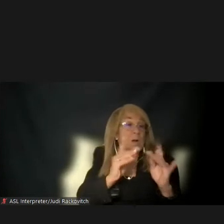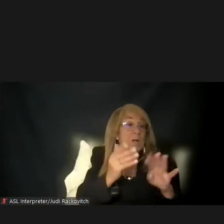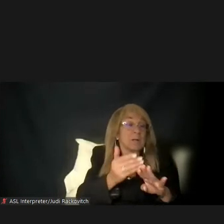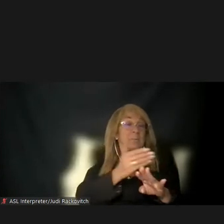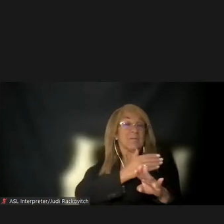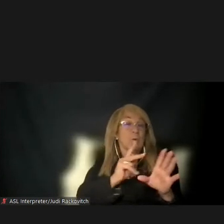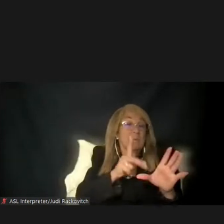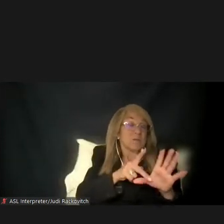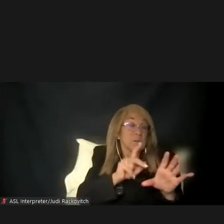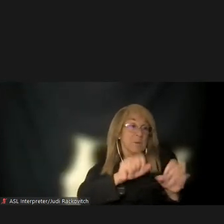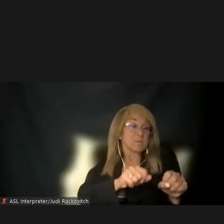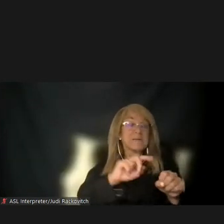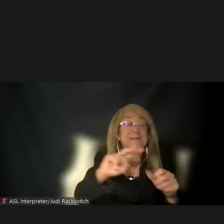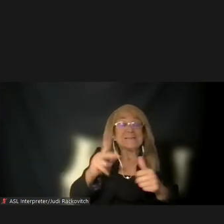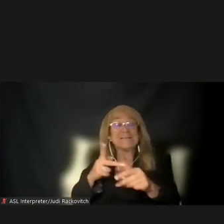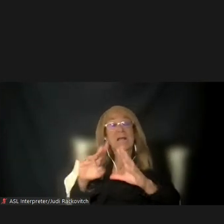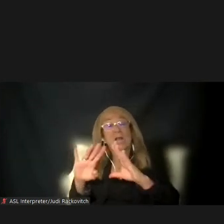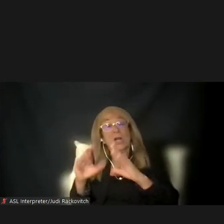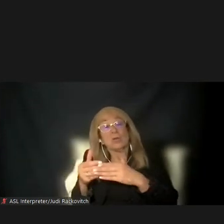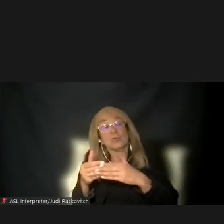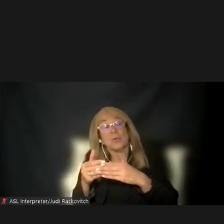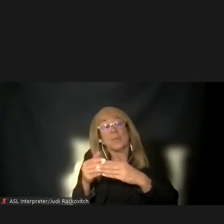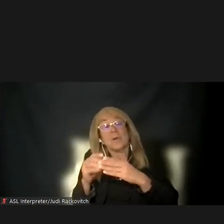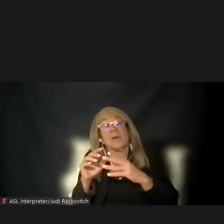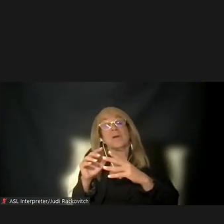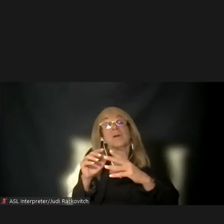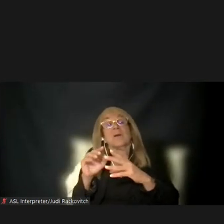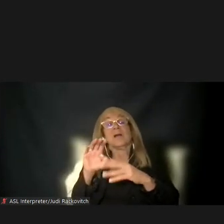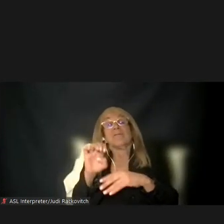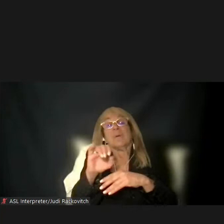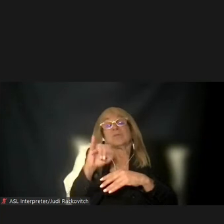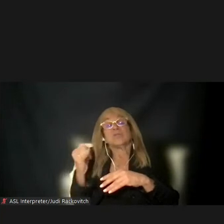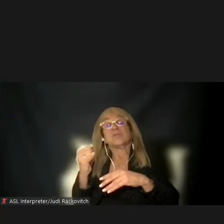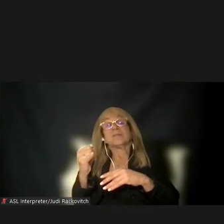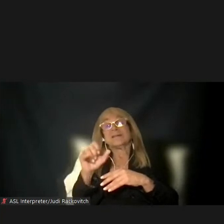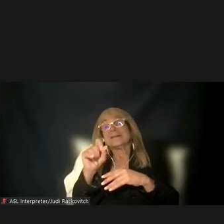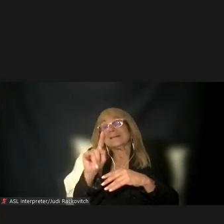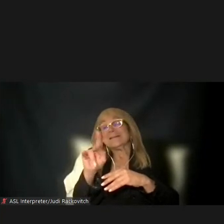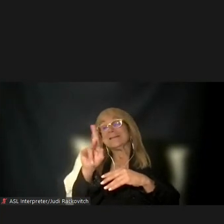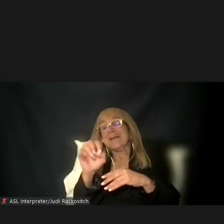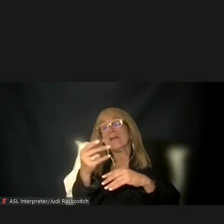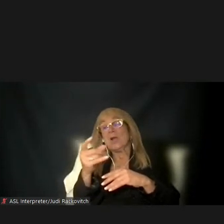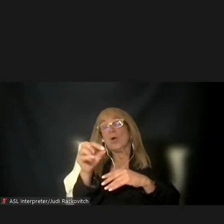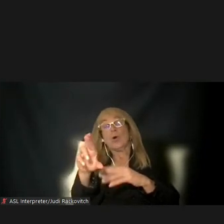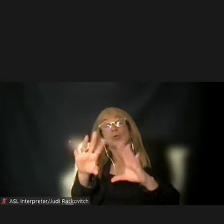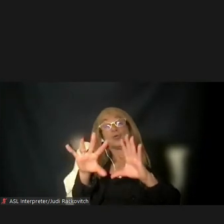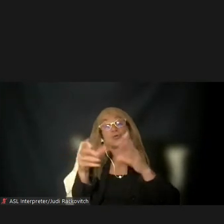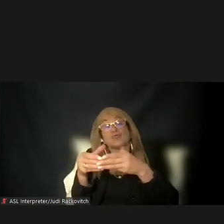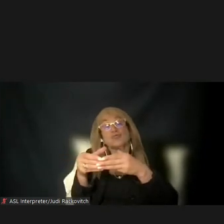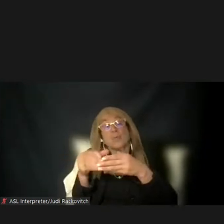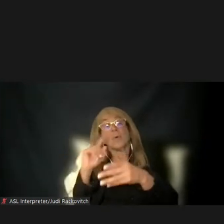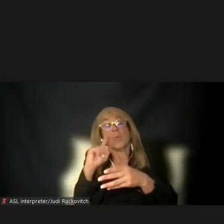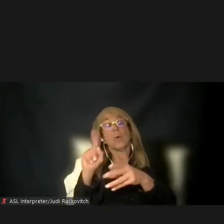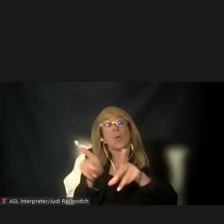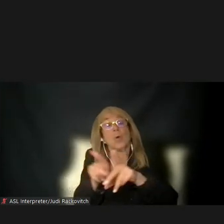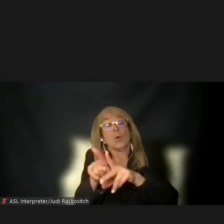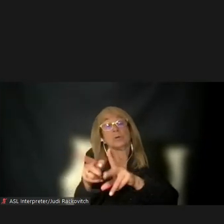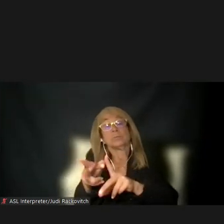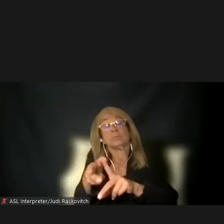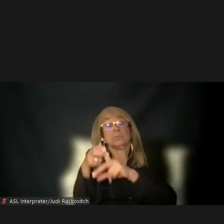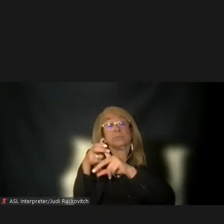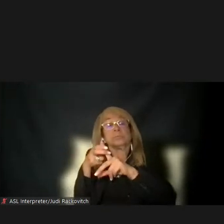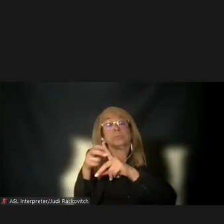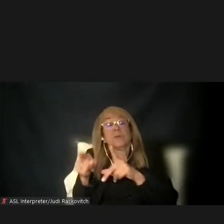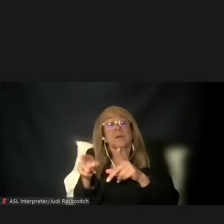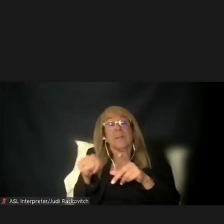A second group, an environmental justice stakeholder working group, will also be brought together. This is a group of interested members of the communities throughout the